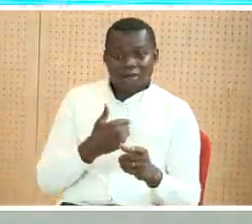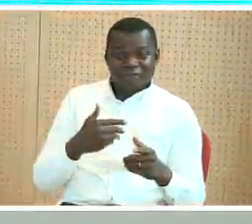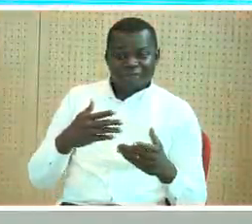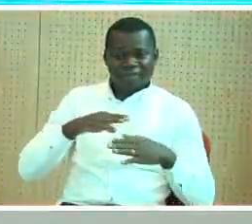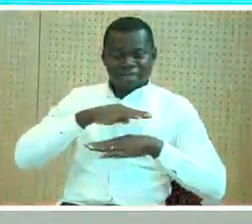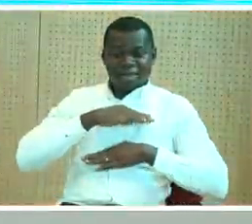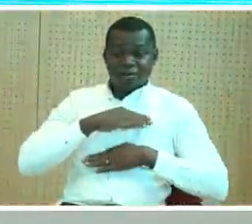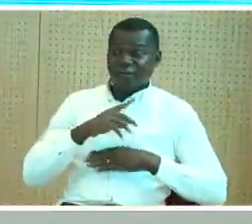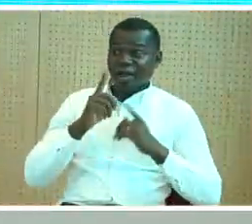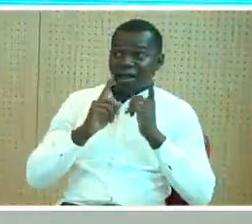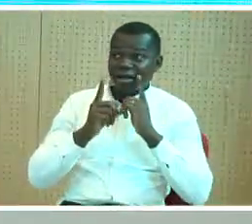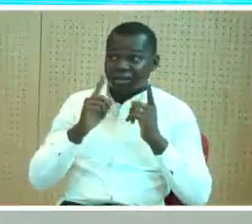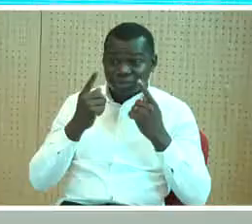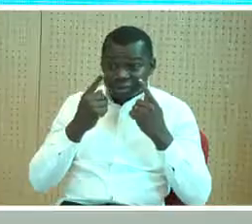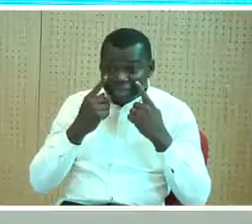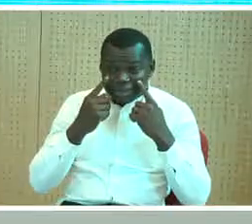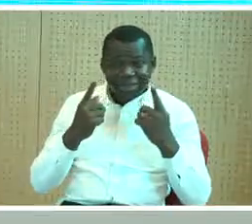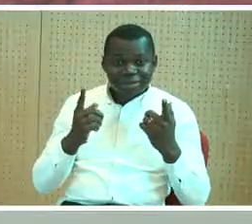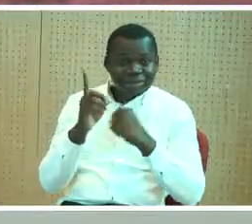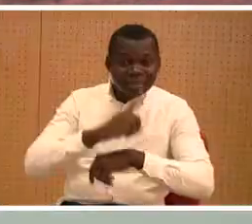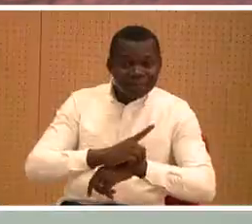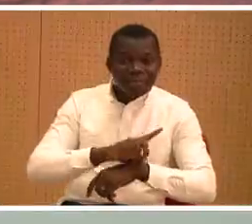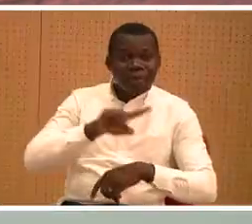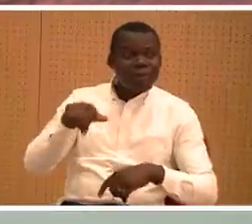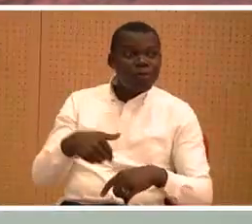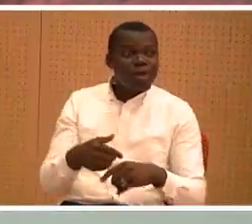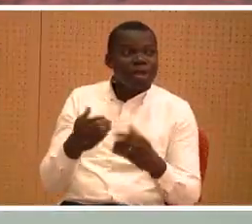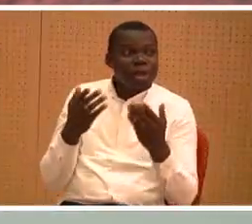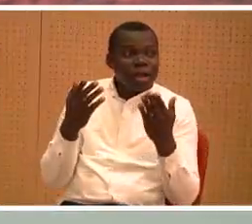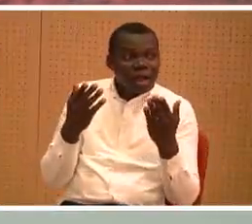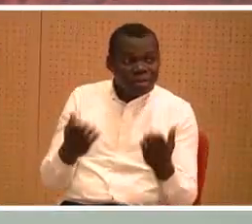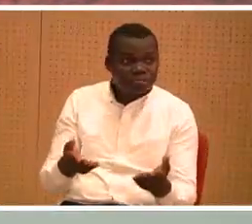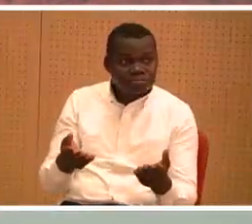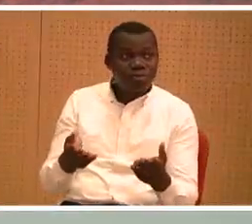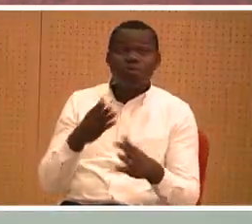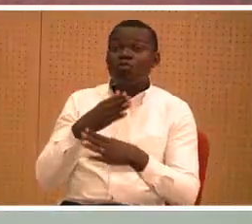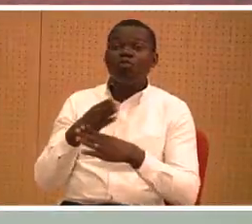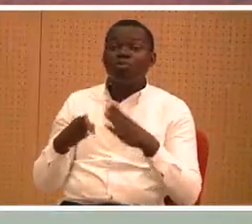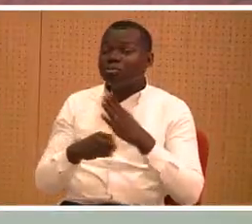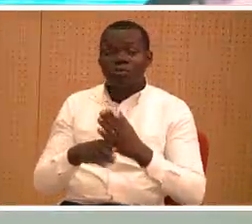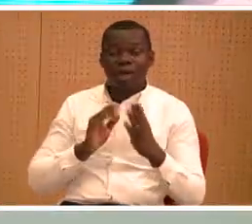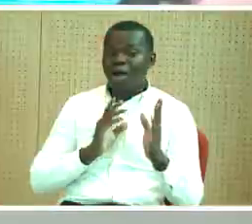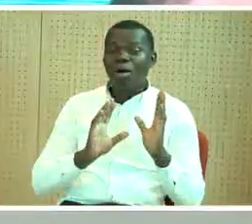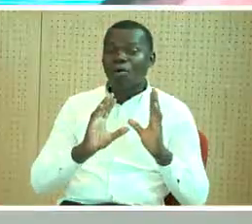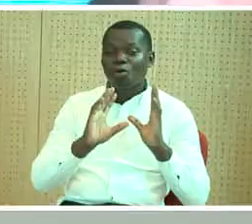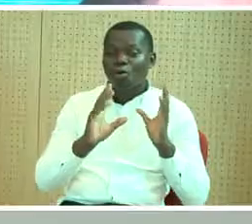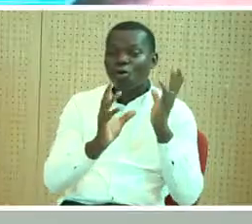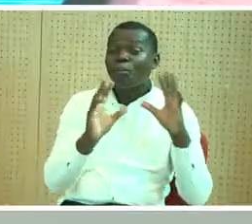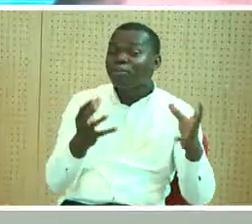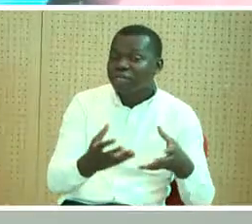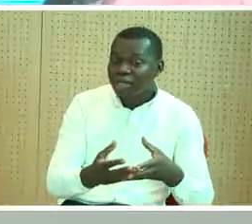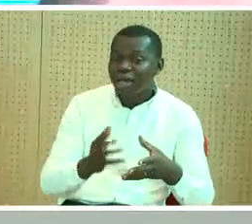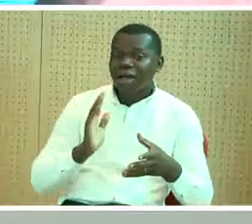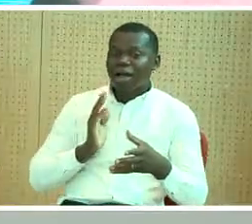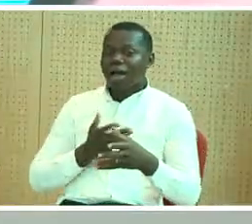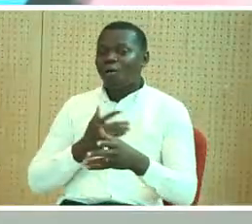brighten their day here we are builders we build our communities our communities